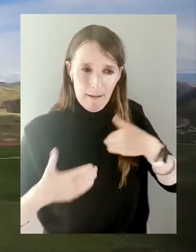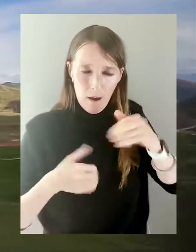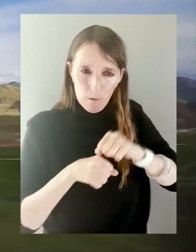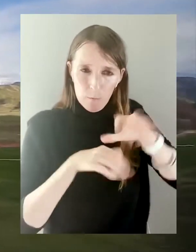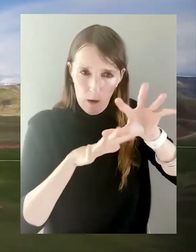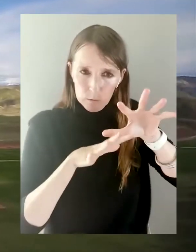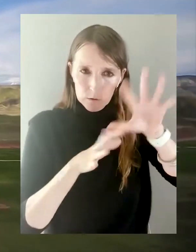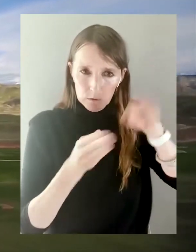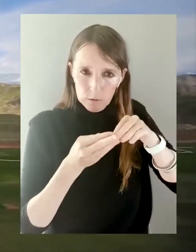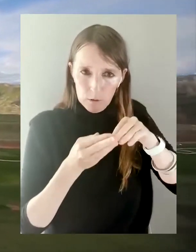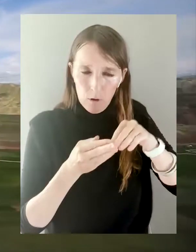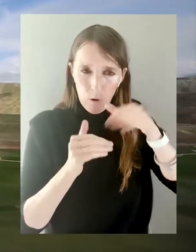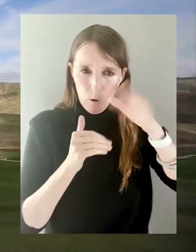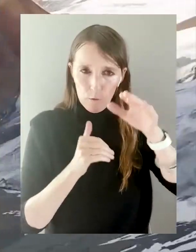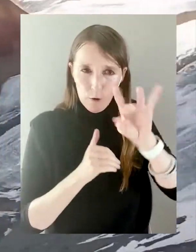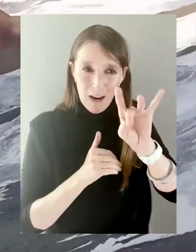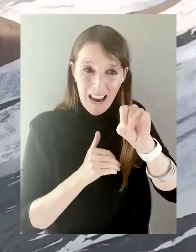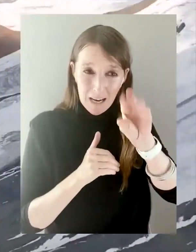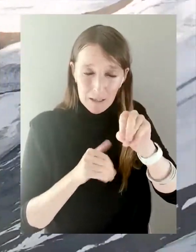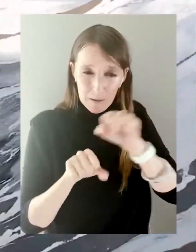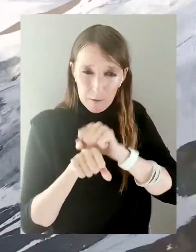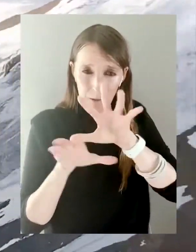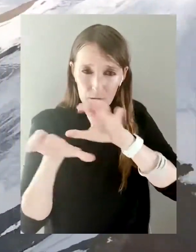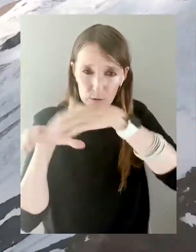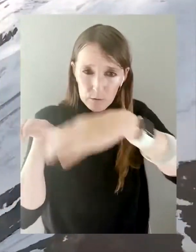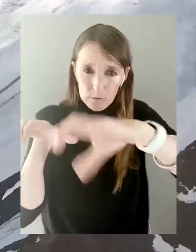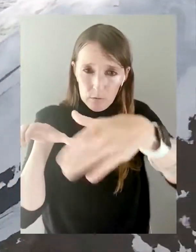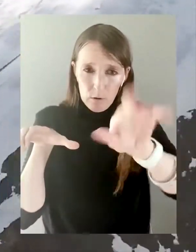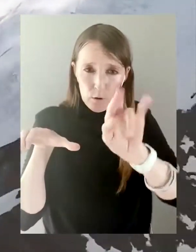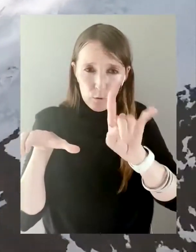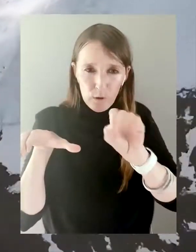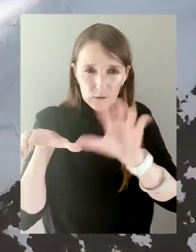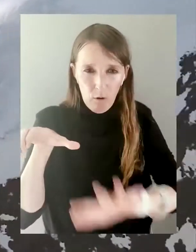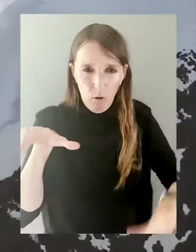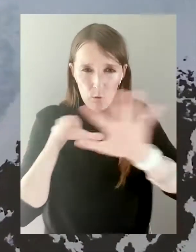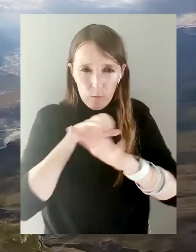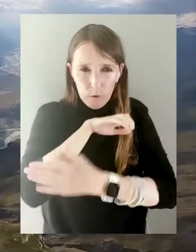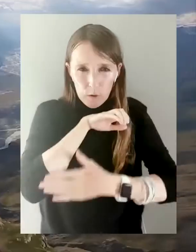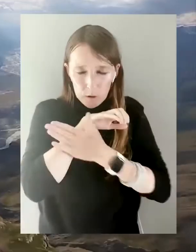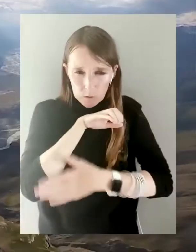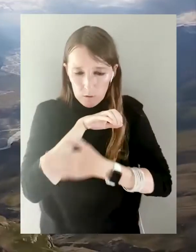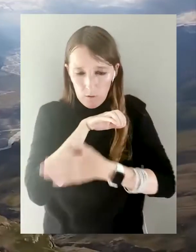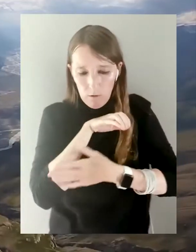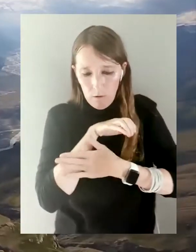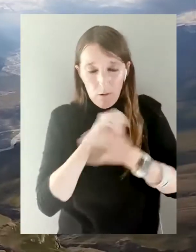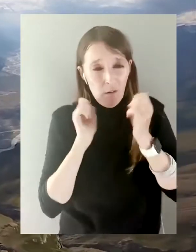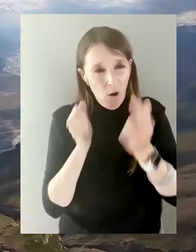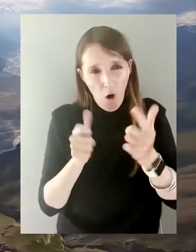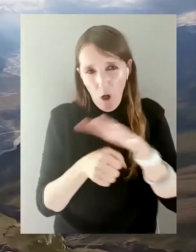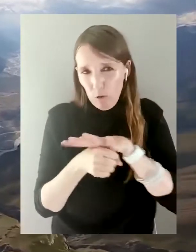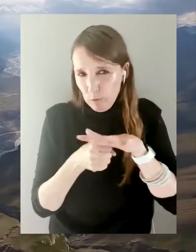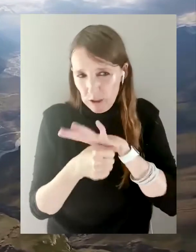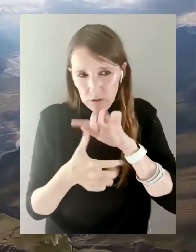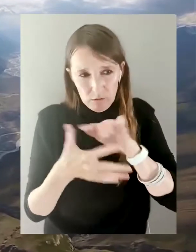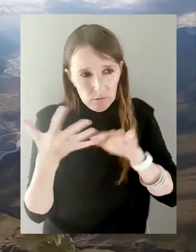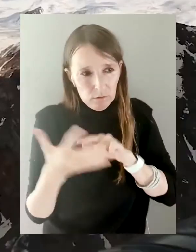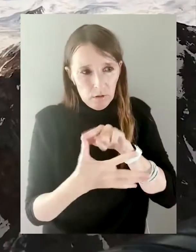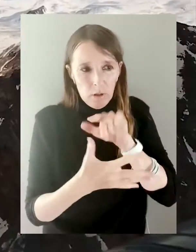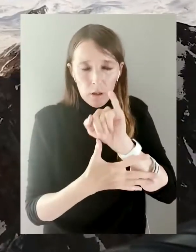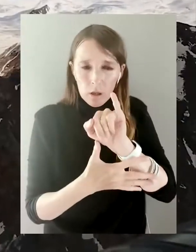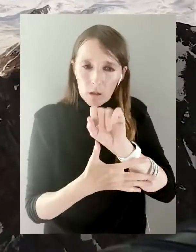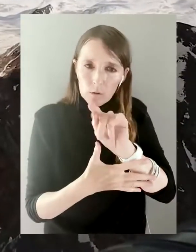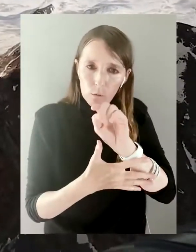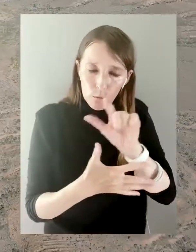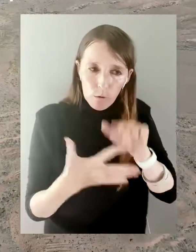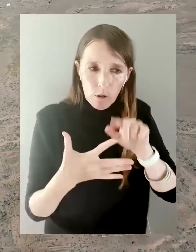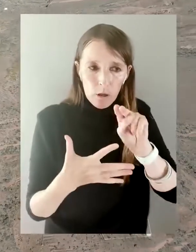of its territory is mountains. There are more than 80 mountain ridges stretched across the whole country, including almost all